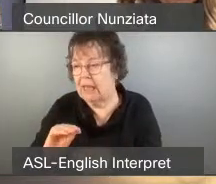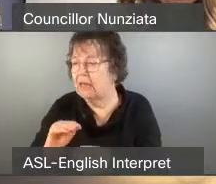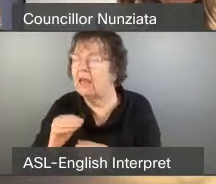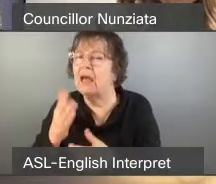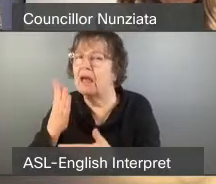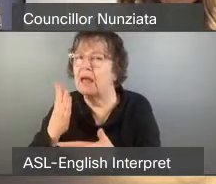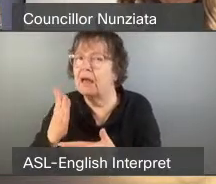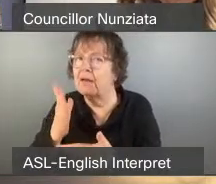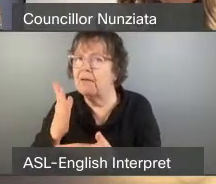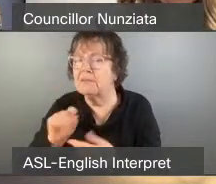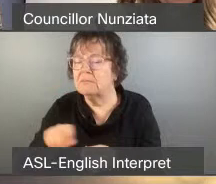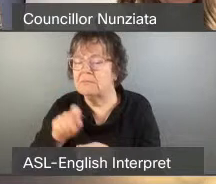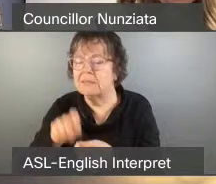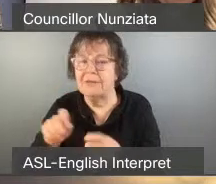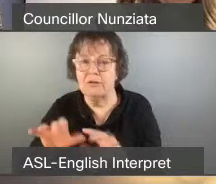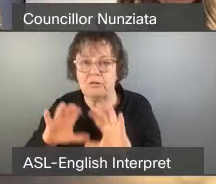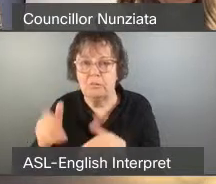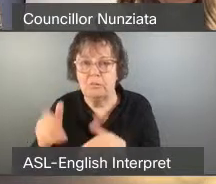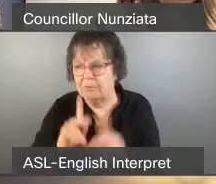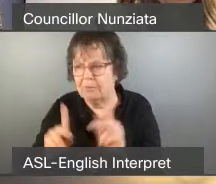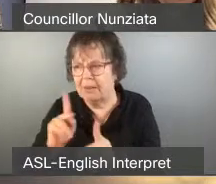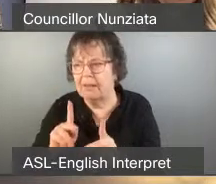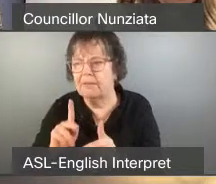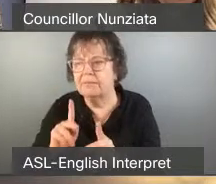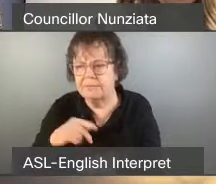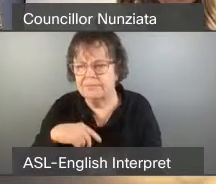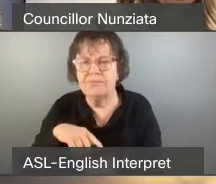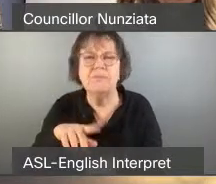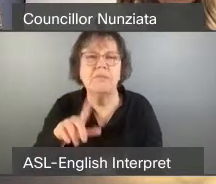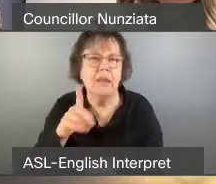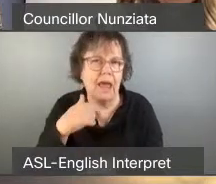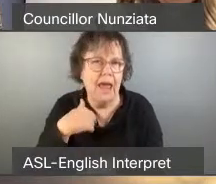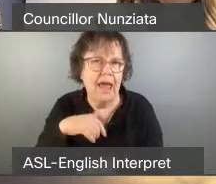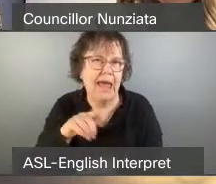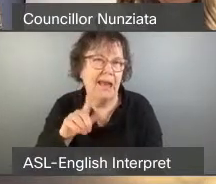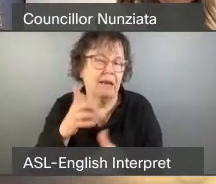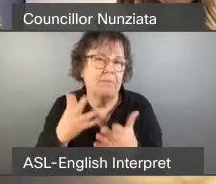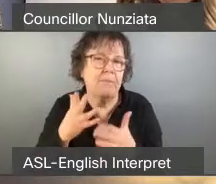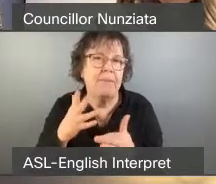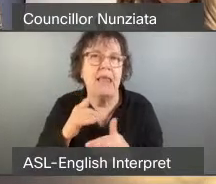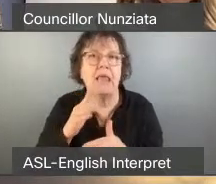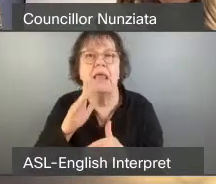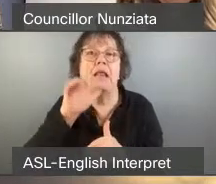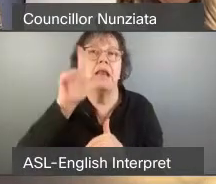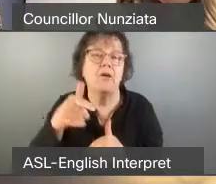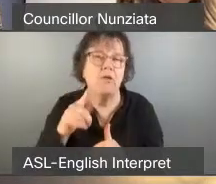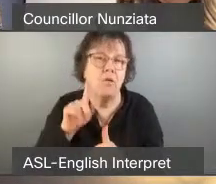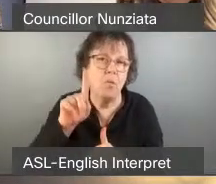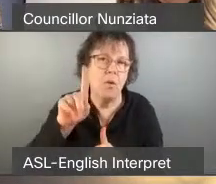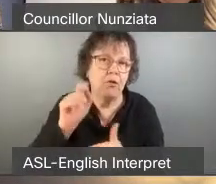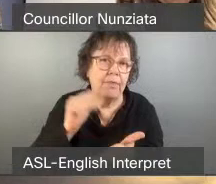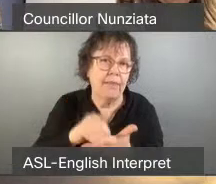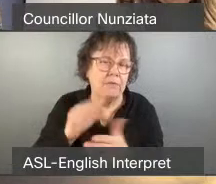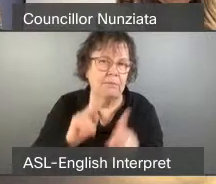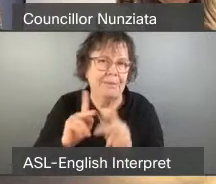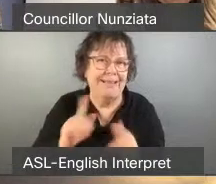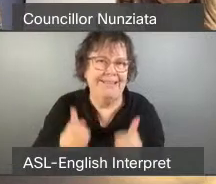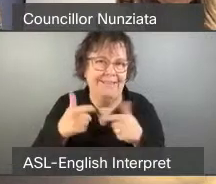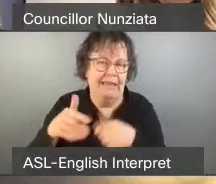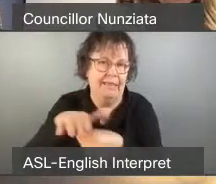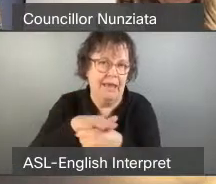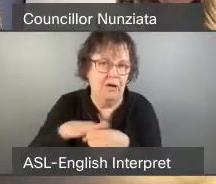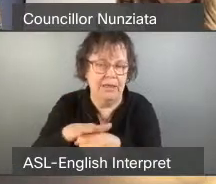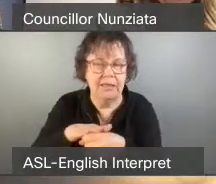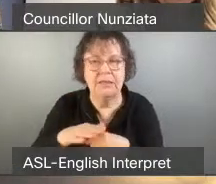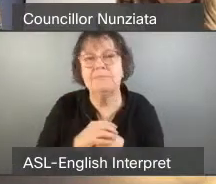with room to increase density further in a number of areas in the port lands, it would likely be 100,000 people will eventually live in the port lands. We expect the